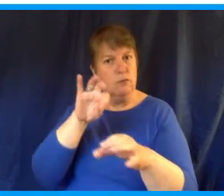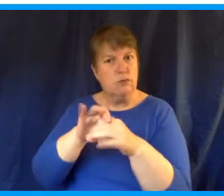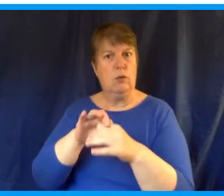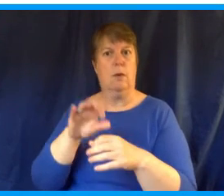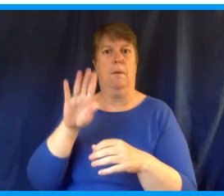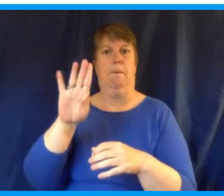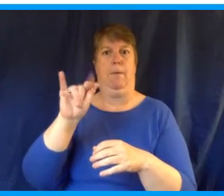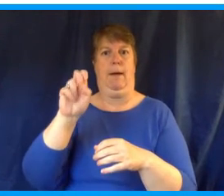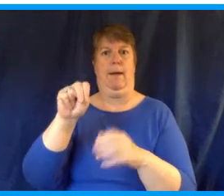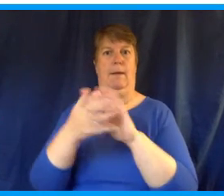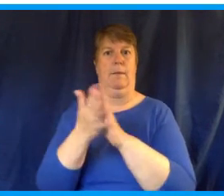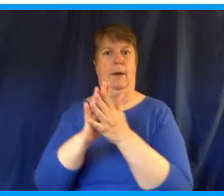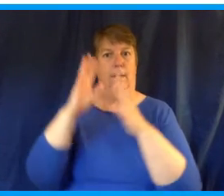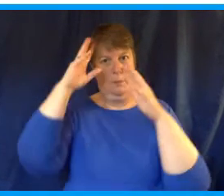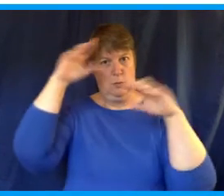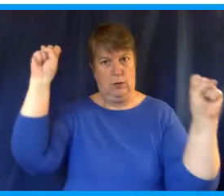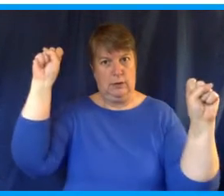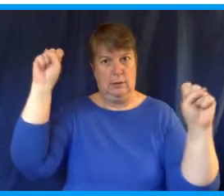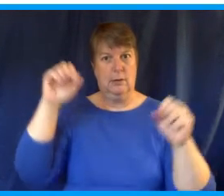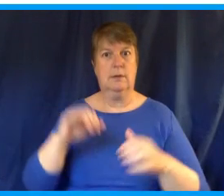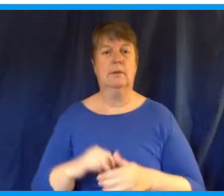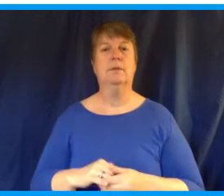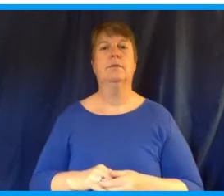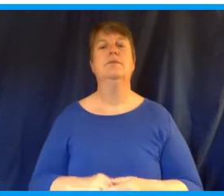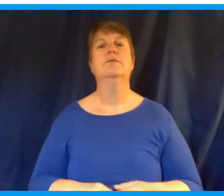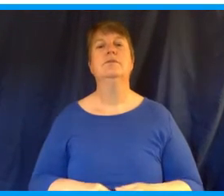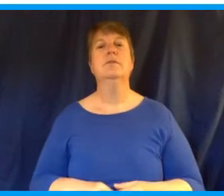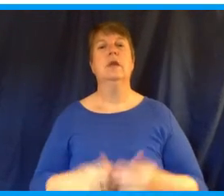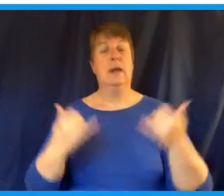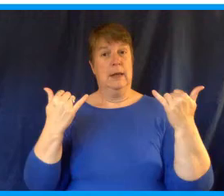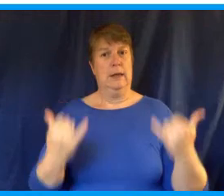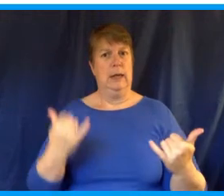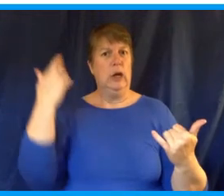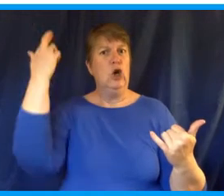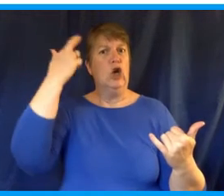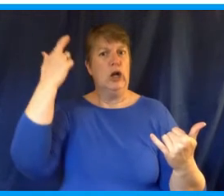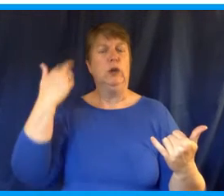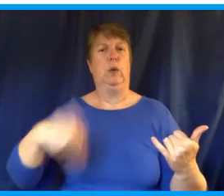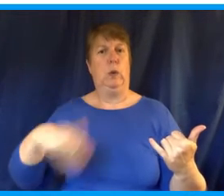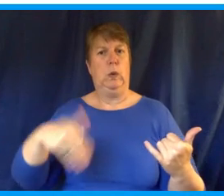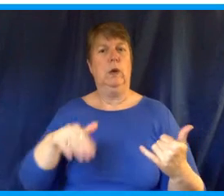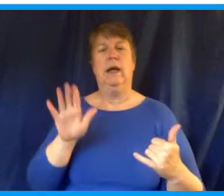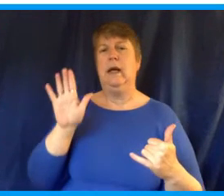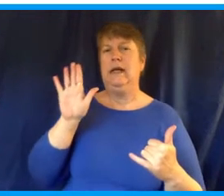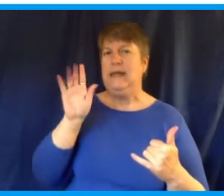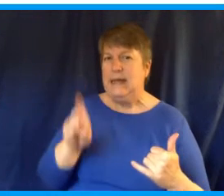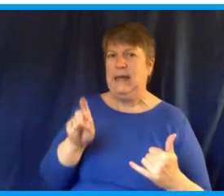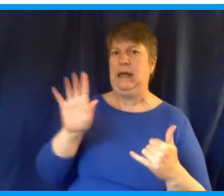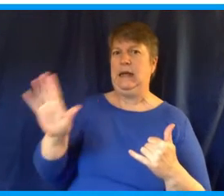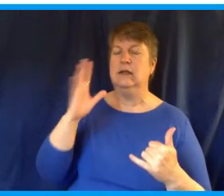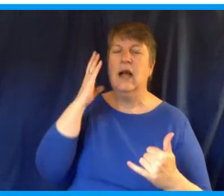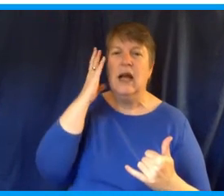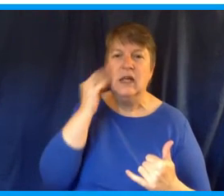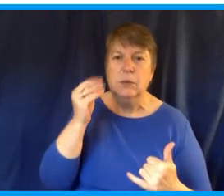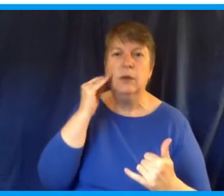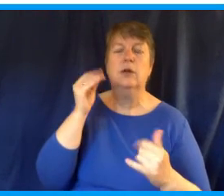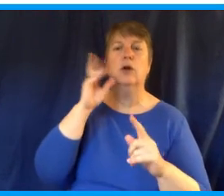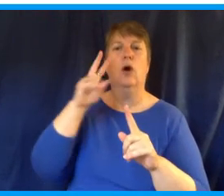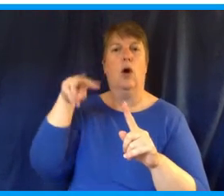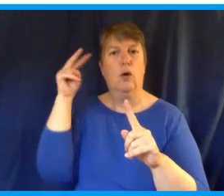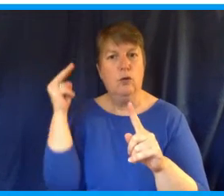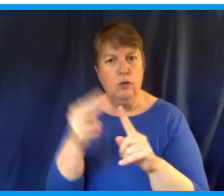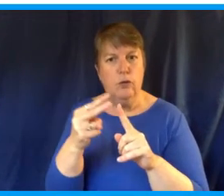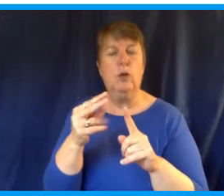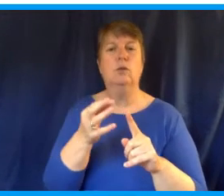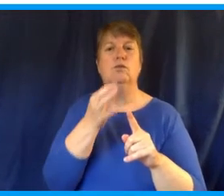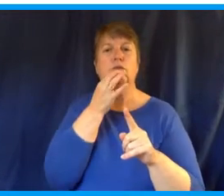presidency. Now more than ever, we know the importance of his experience, his perspective, and his